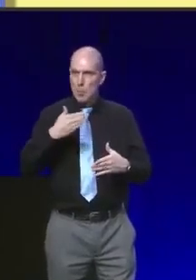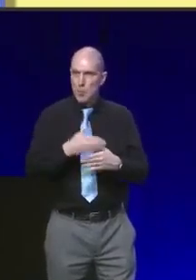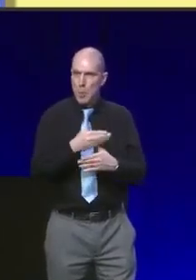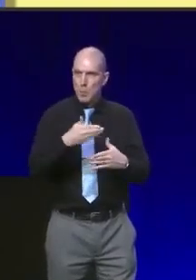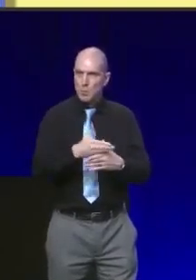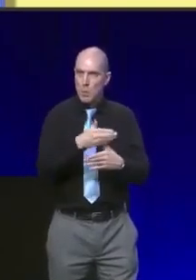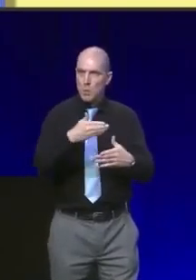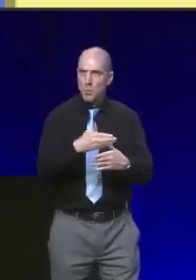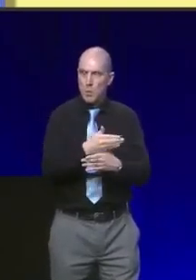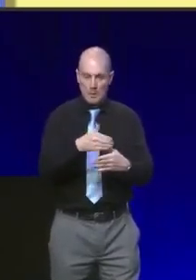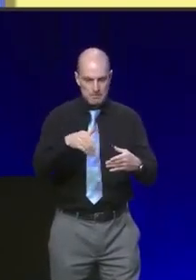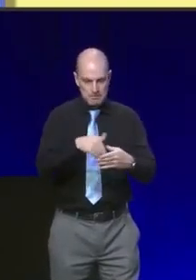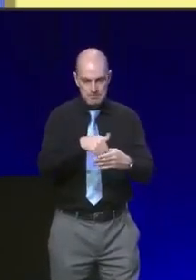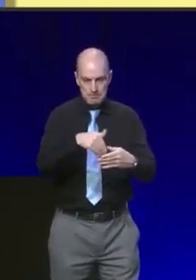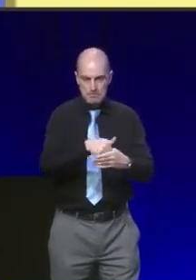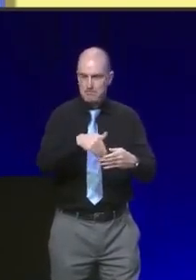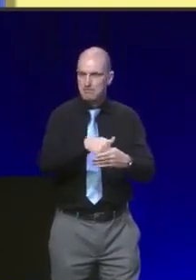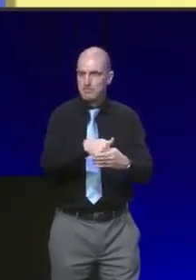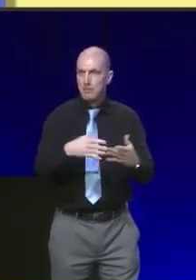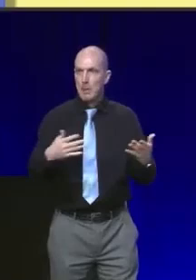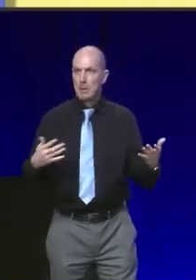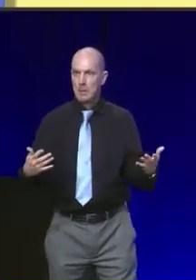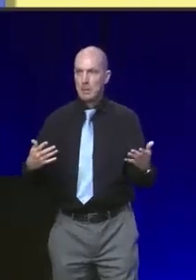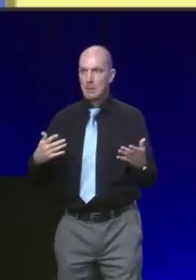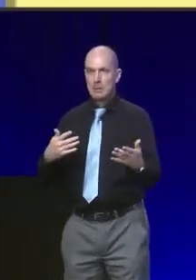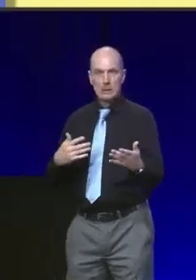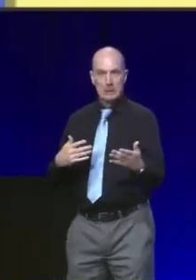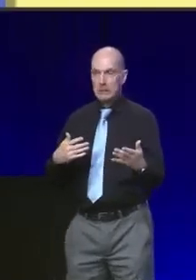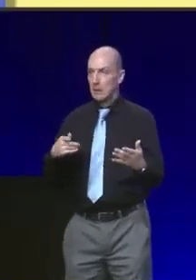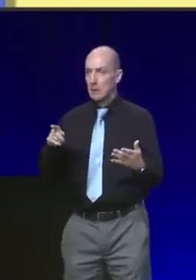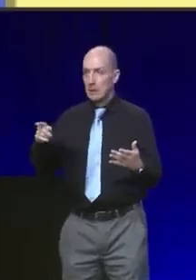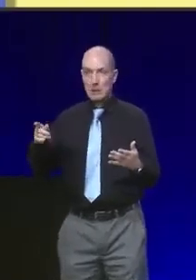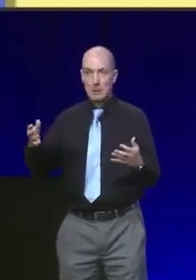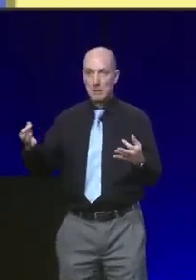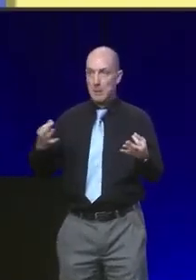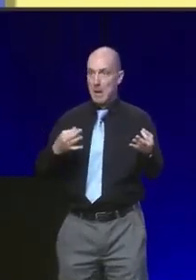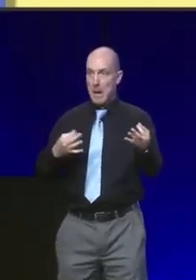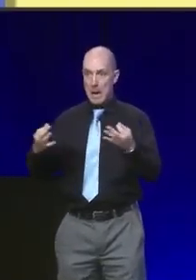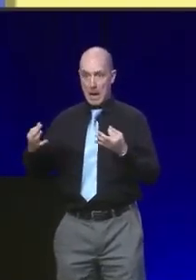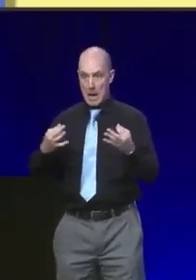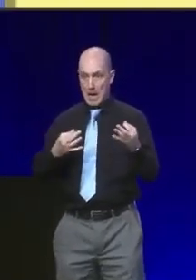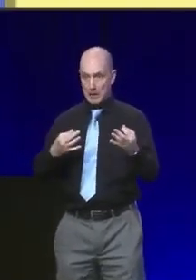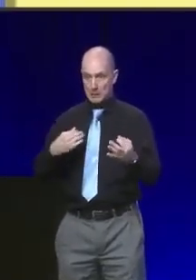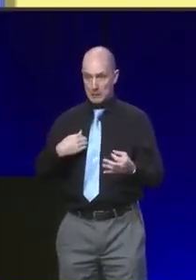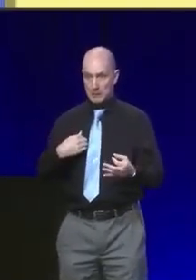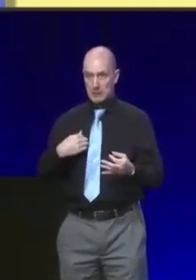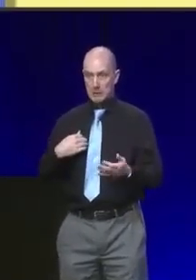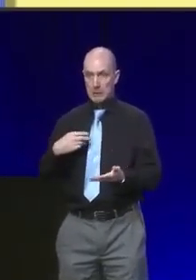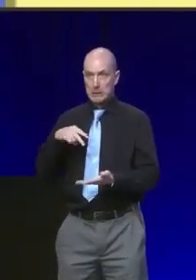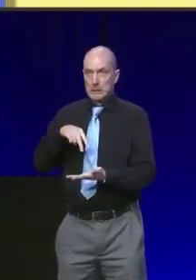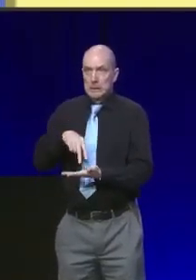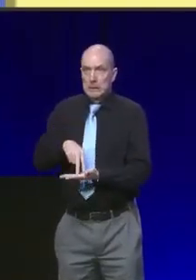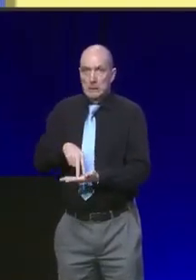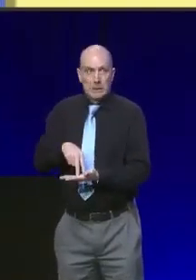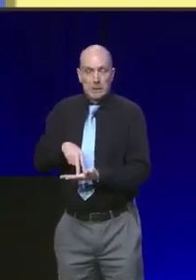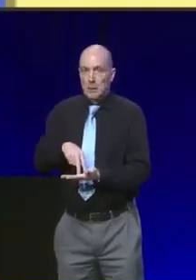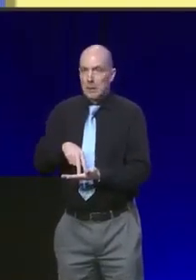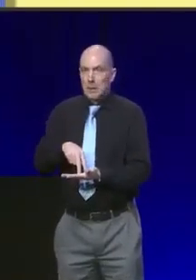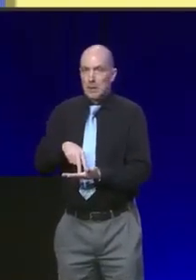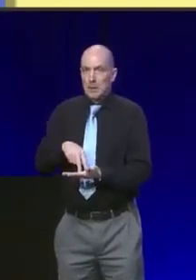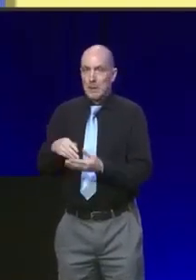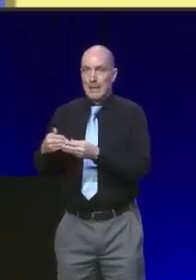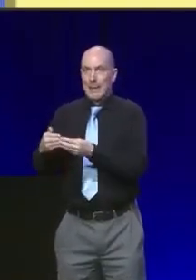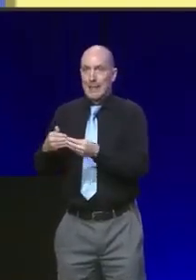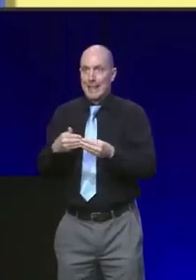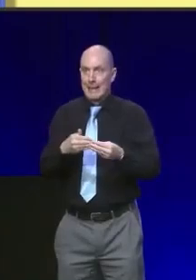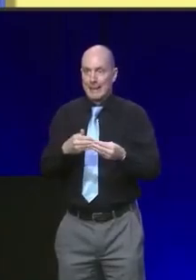before I could respond to the many calls from across this party for me to stand for leadership I had to be certain that those